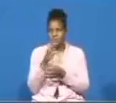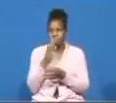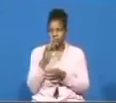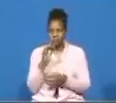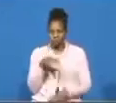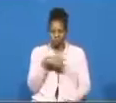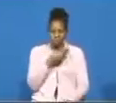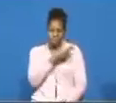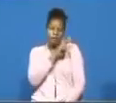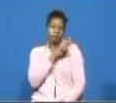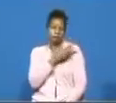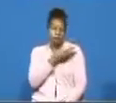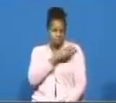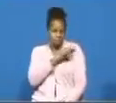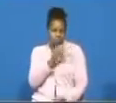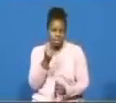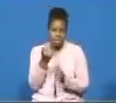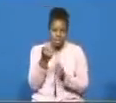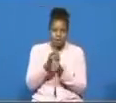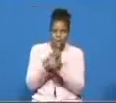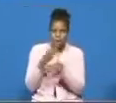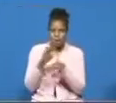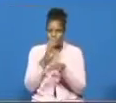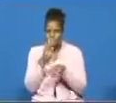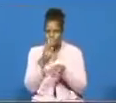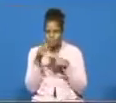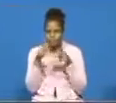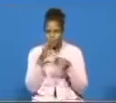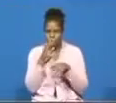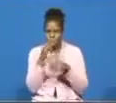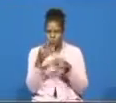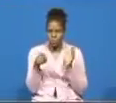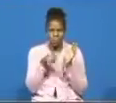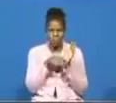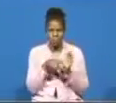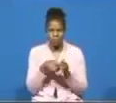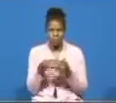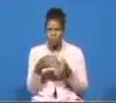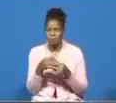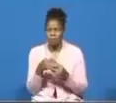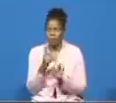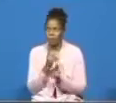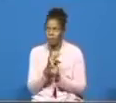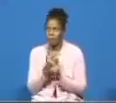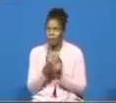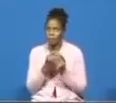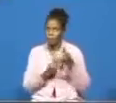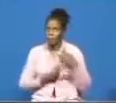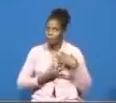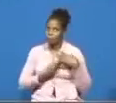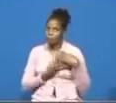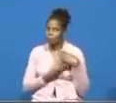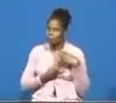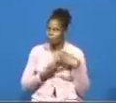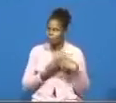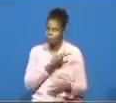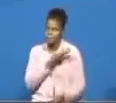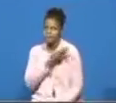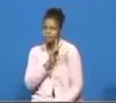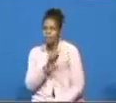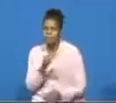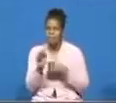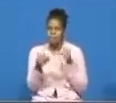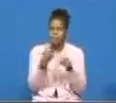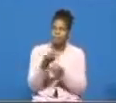take to heart everything we hold on to for days and days and months and months i'll do you something last